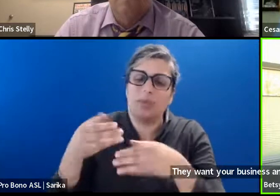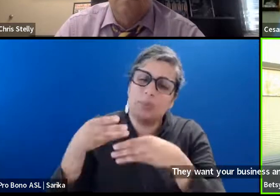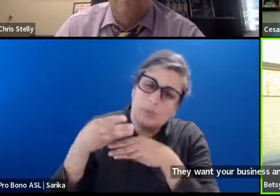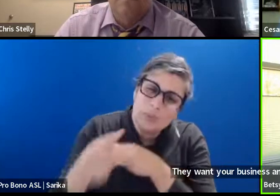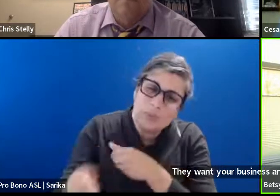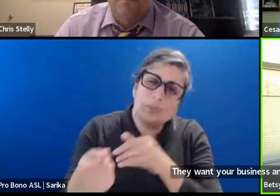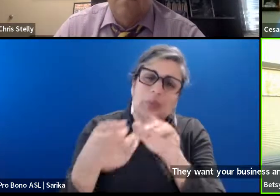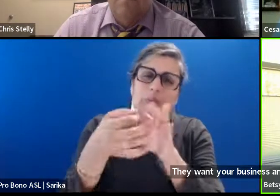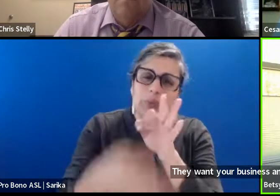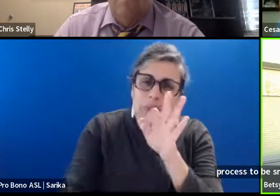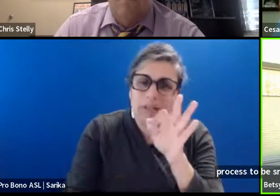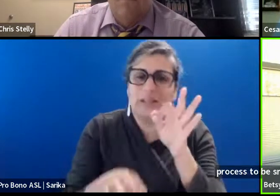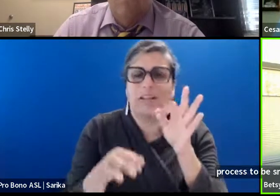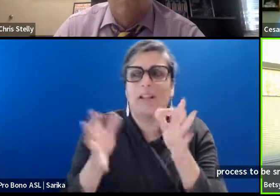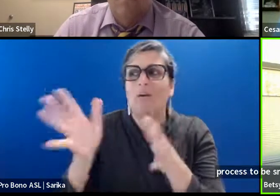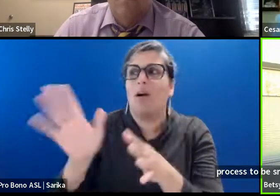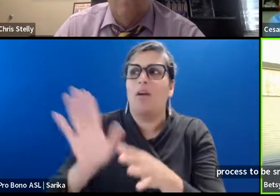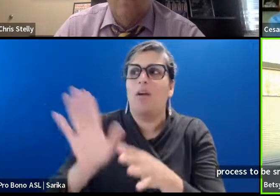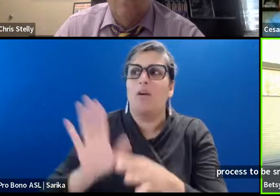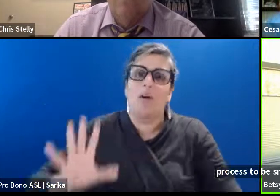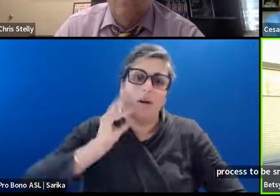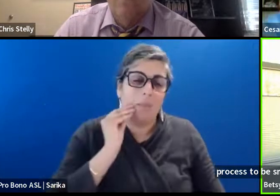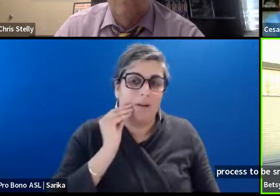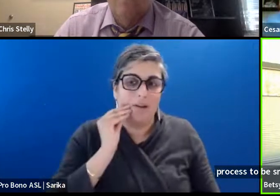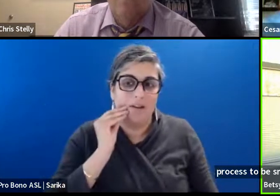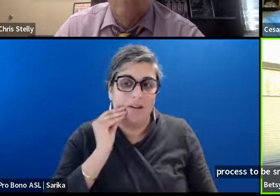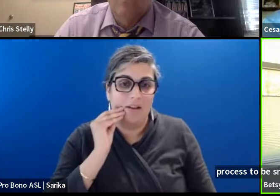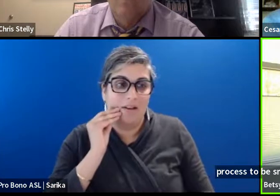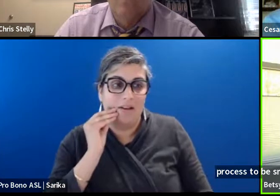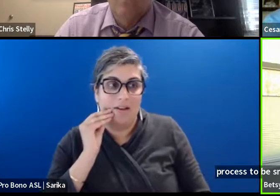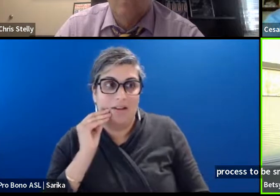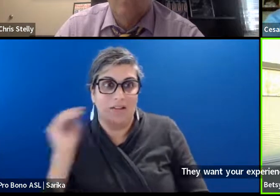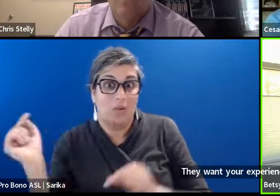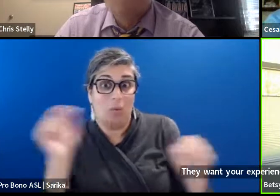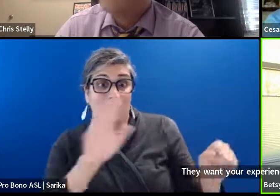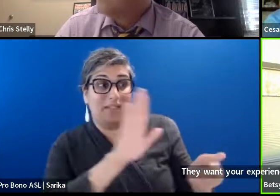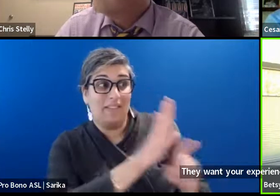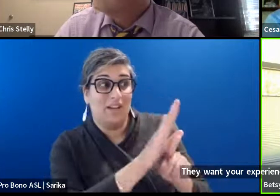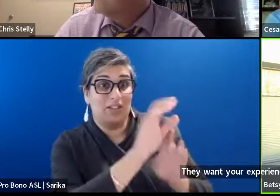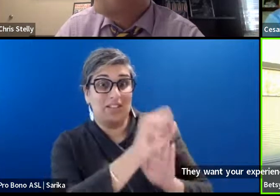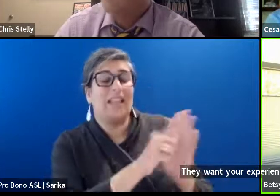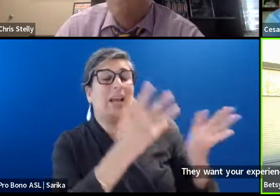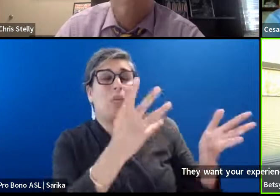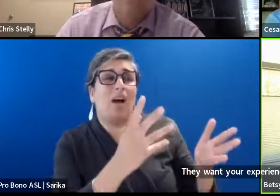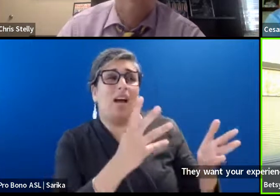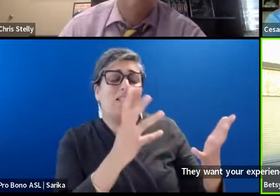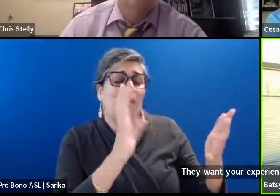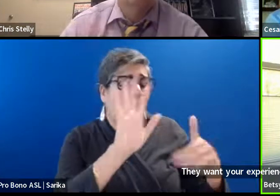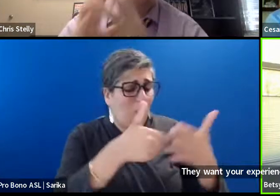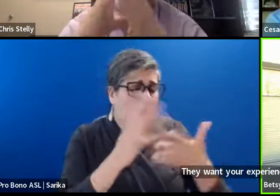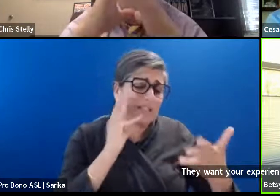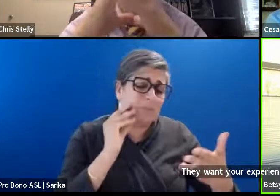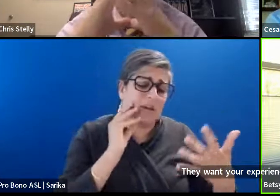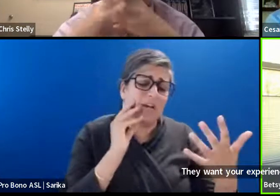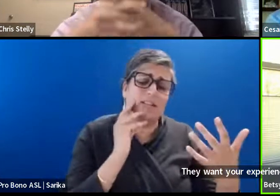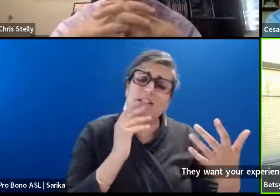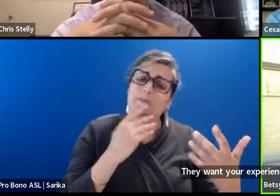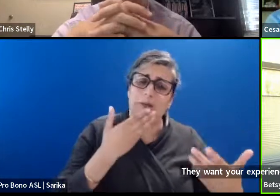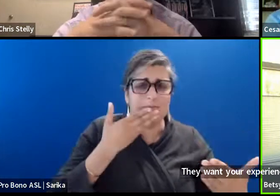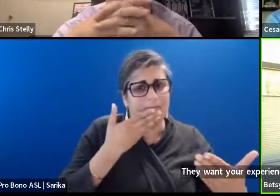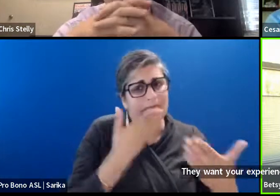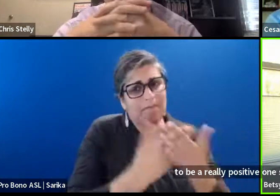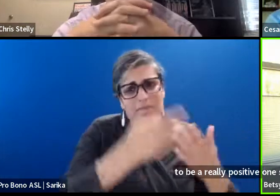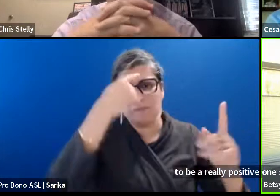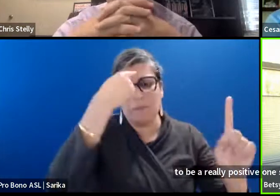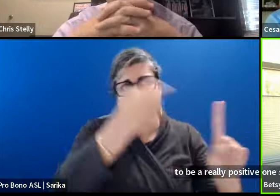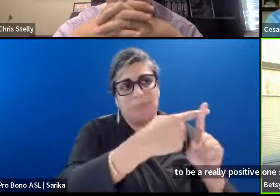want your experience in their state to be a really positive one so that you come back with your next